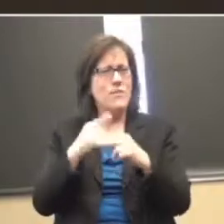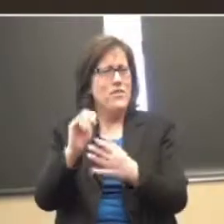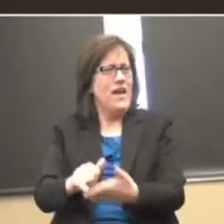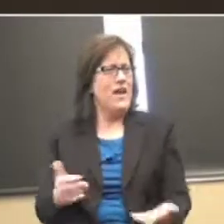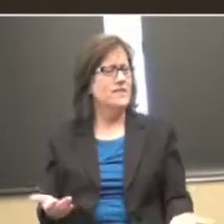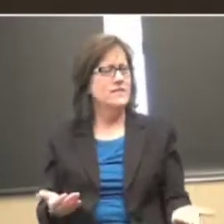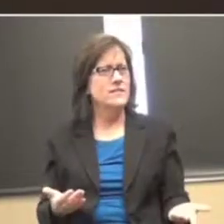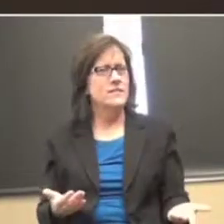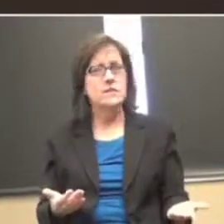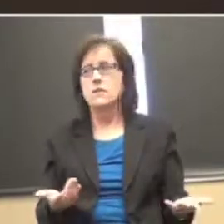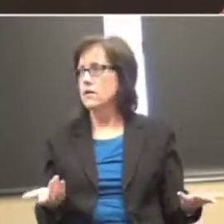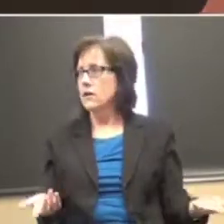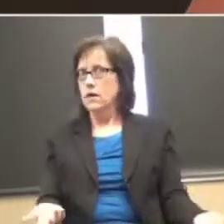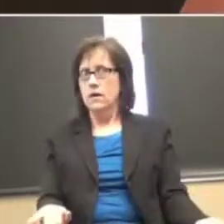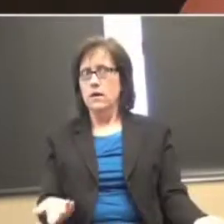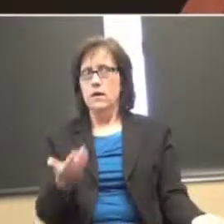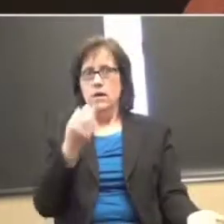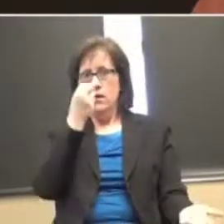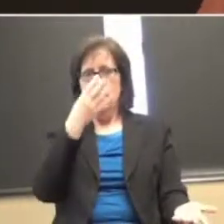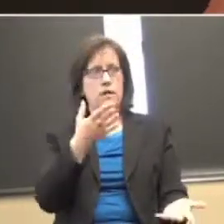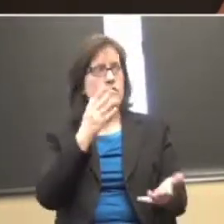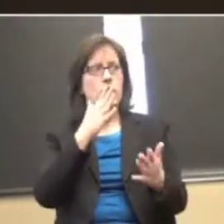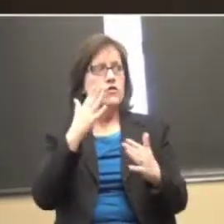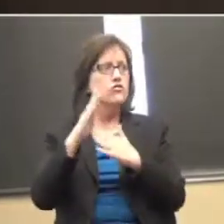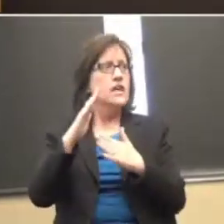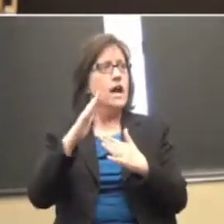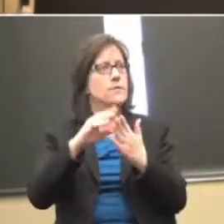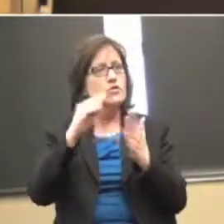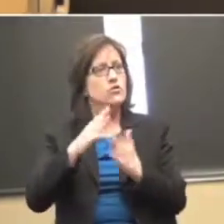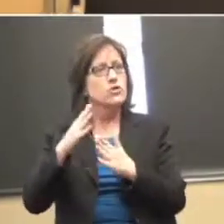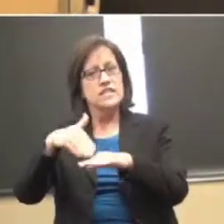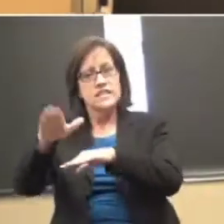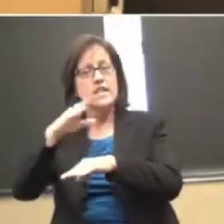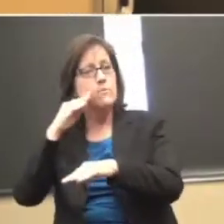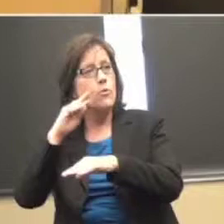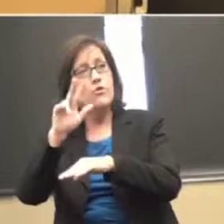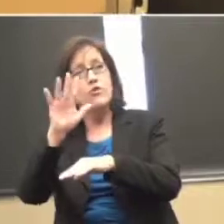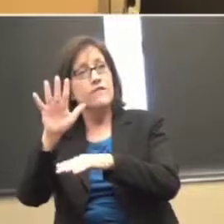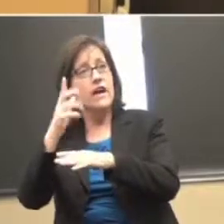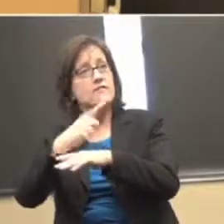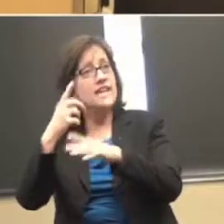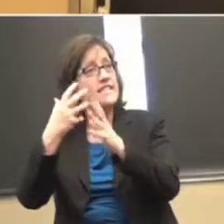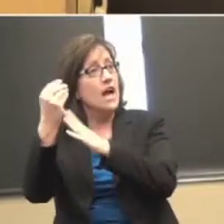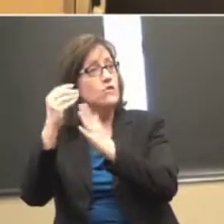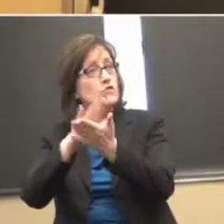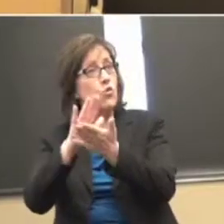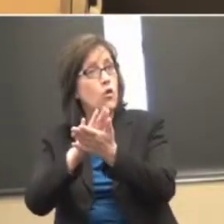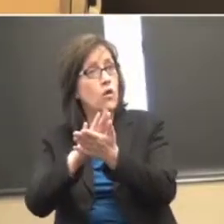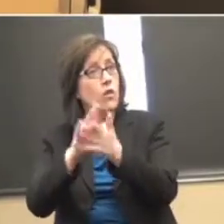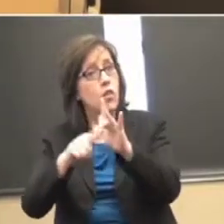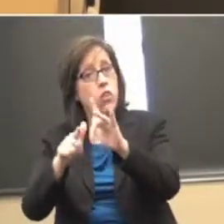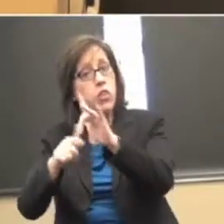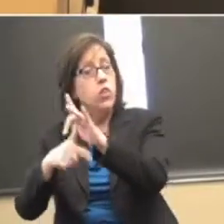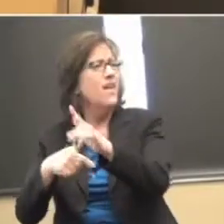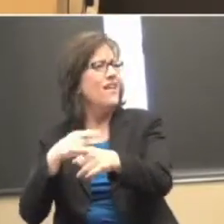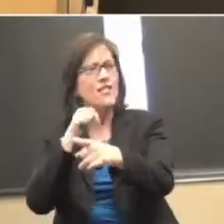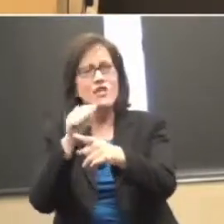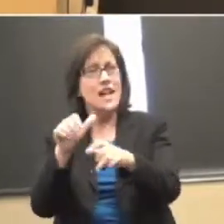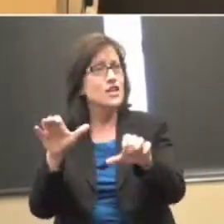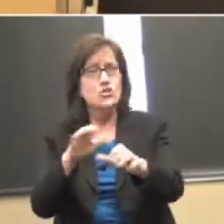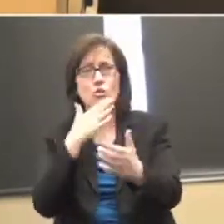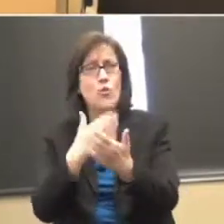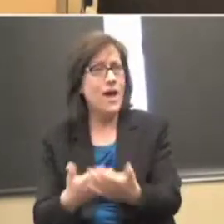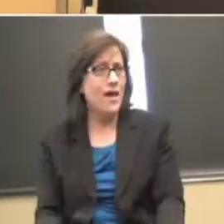It's like, I don't care who you've You take your best students, send them home 35 days of the school year, they aren't going to do well. All right? And